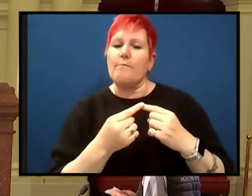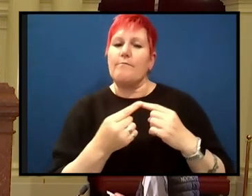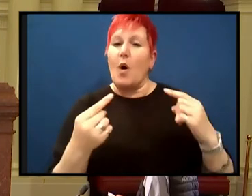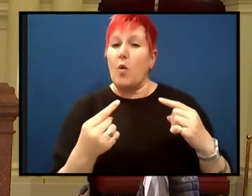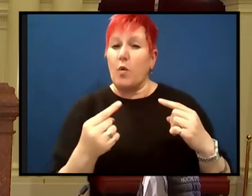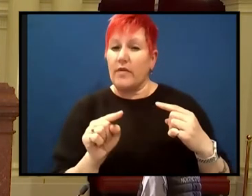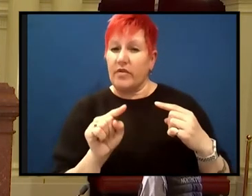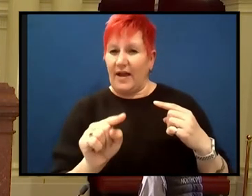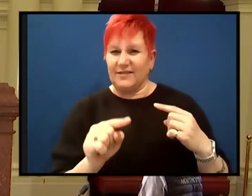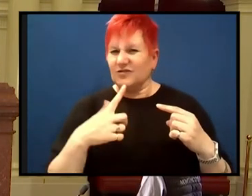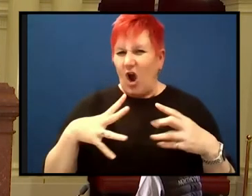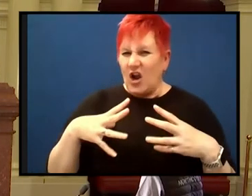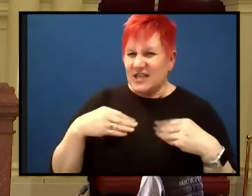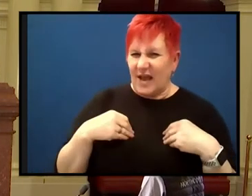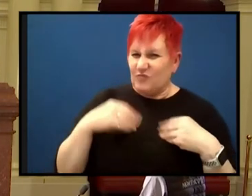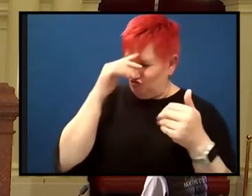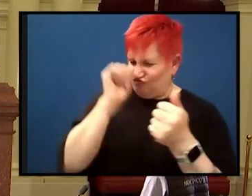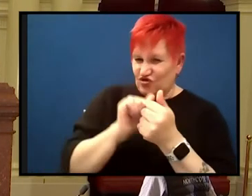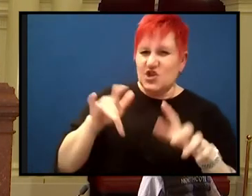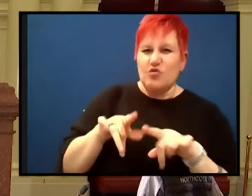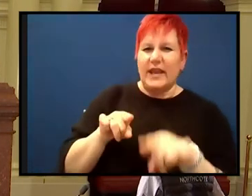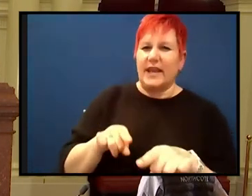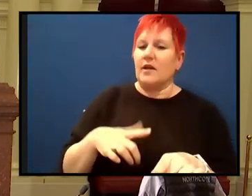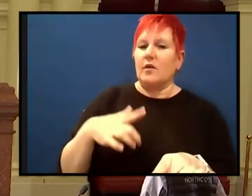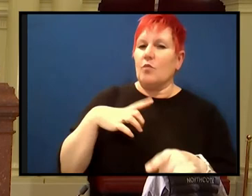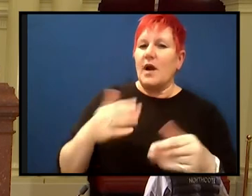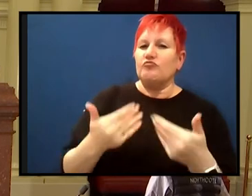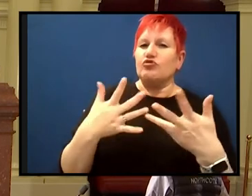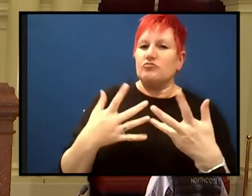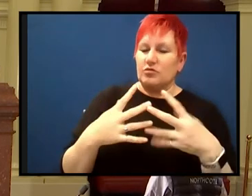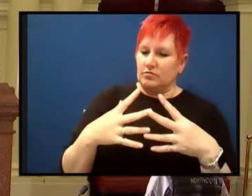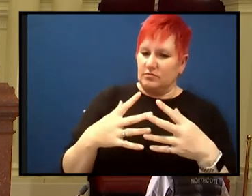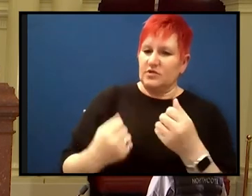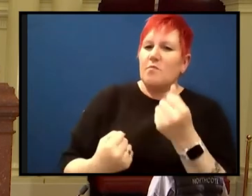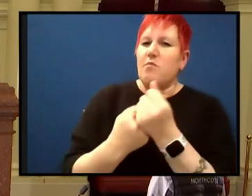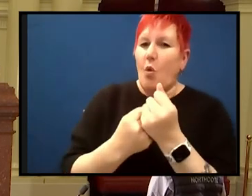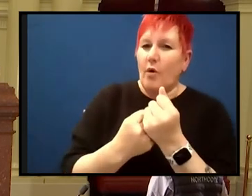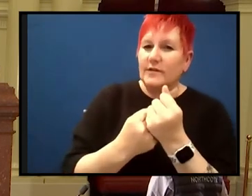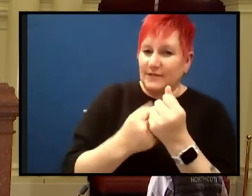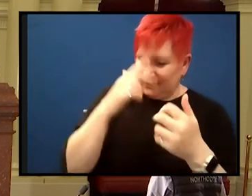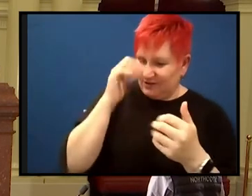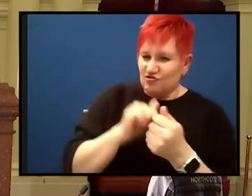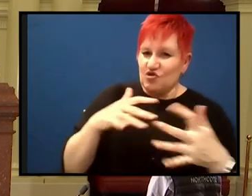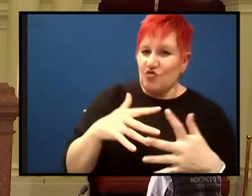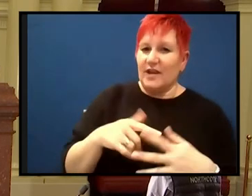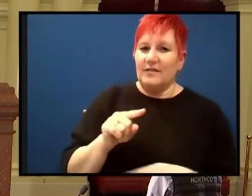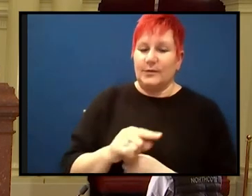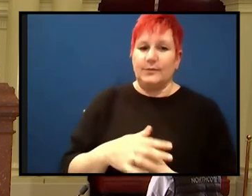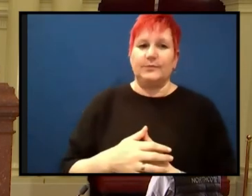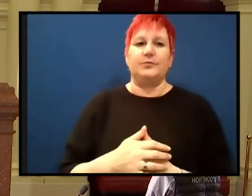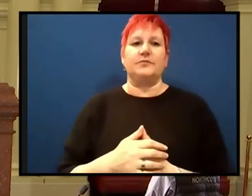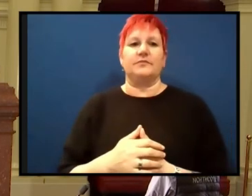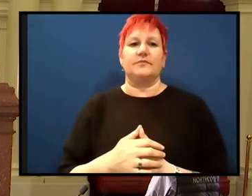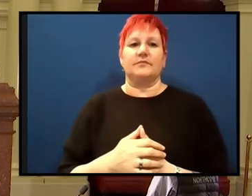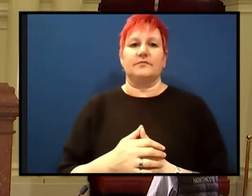tectonics? Peter, do you want to take this one? Yeah. So, I mean, the, the concept of a